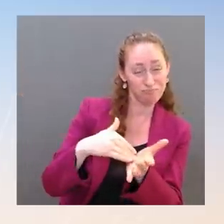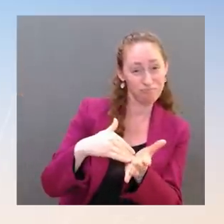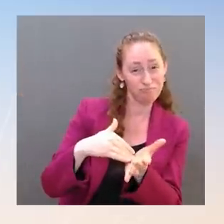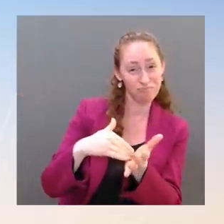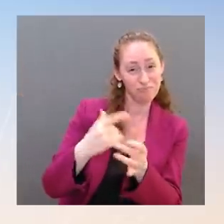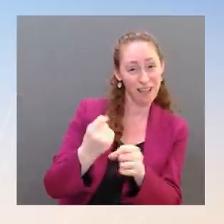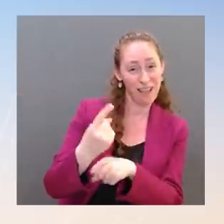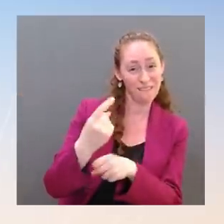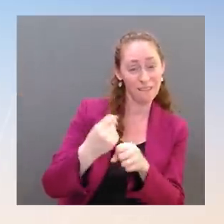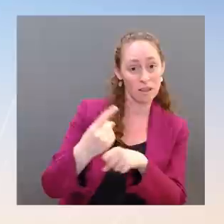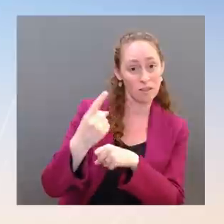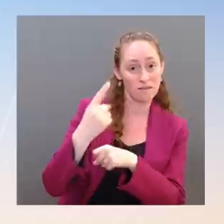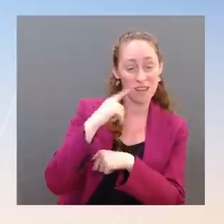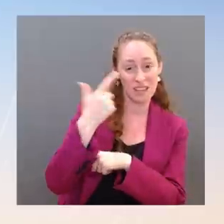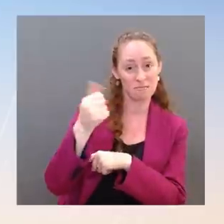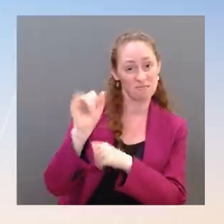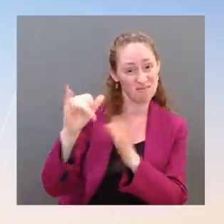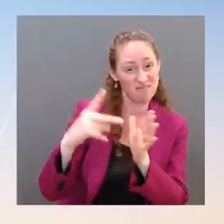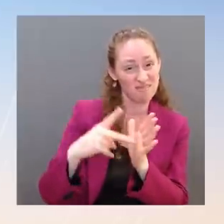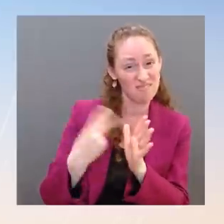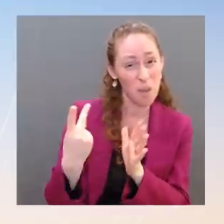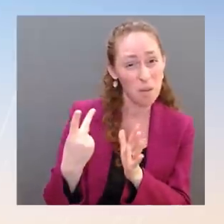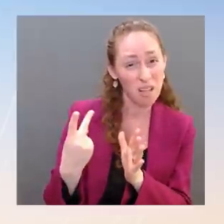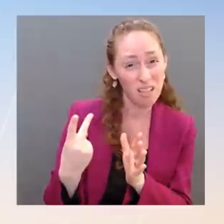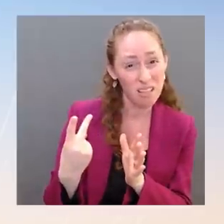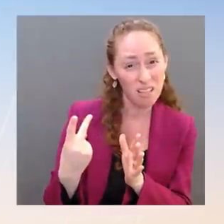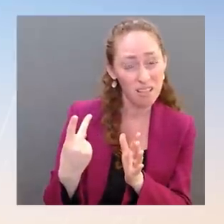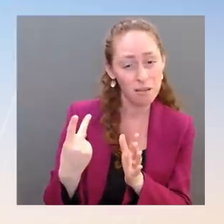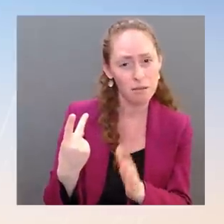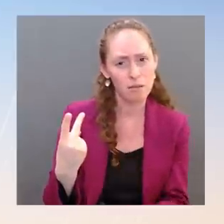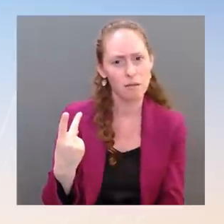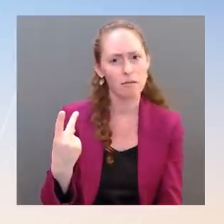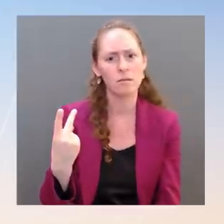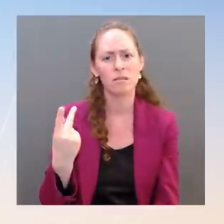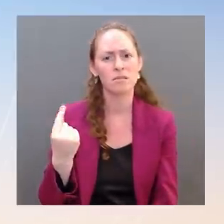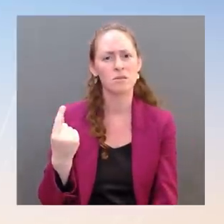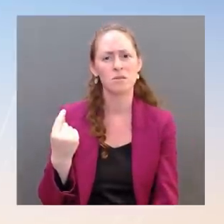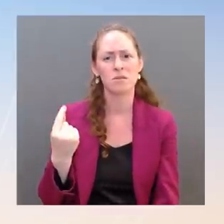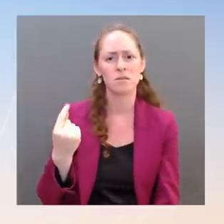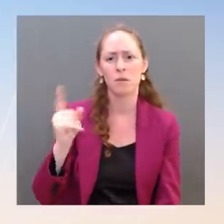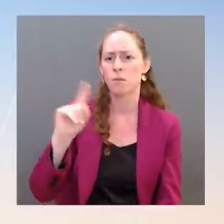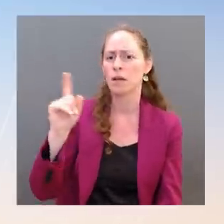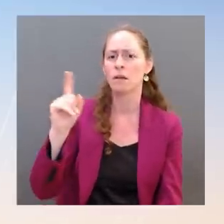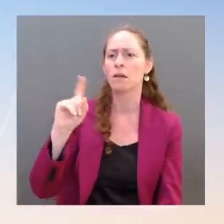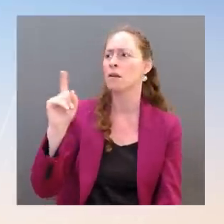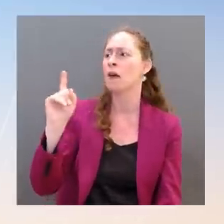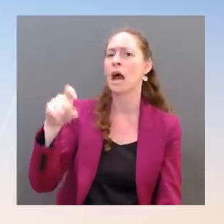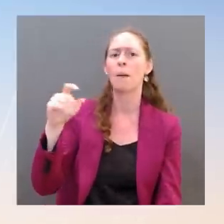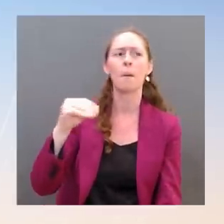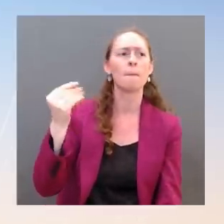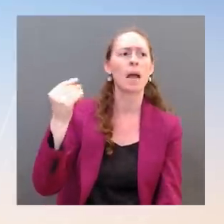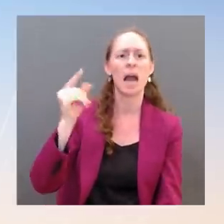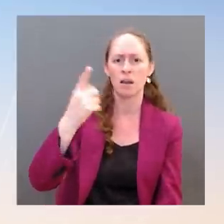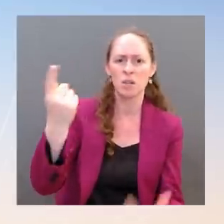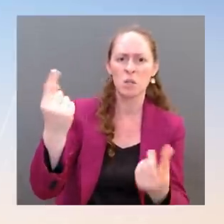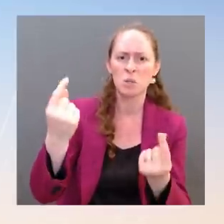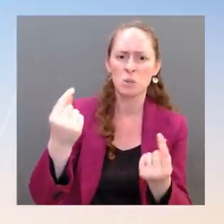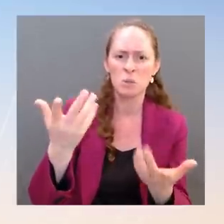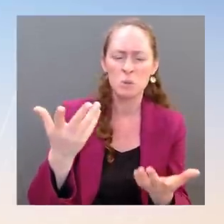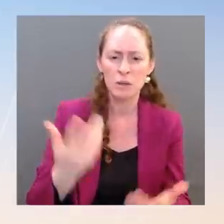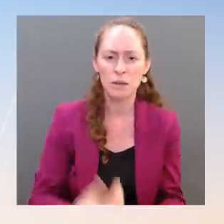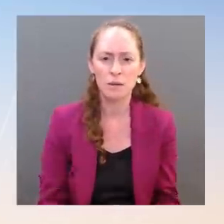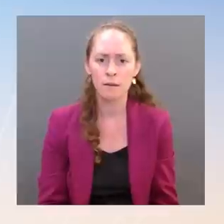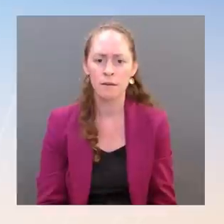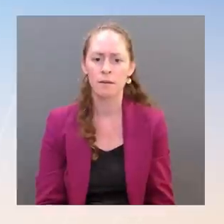that extra cash? Ms. To get the extra cash to pay for gas? The Yeah. Ms. Well, I mean, one of the things that we've been very clear about is to do everything in our